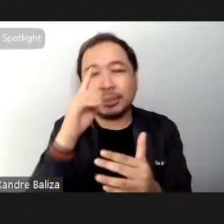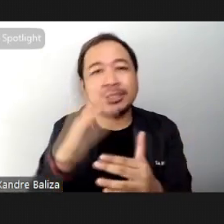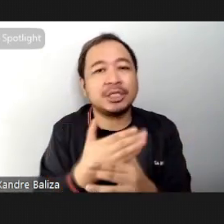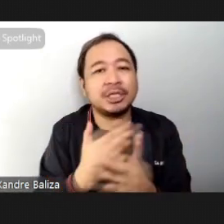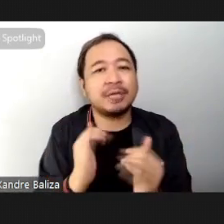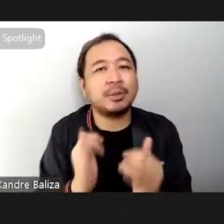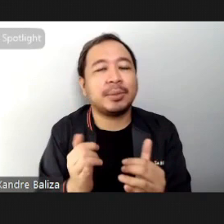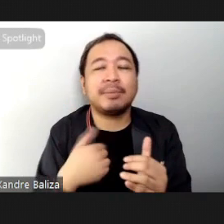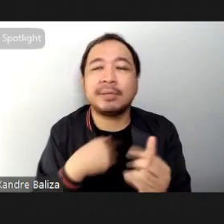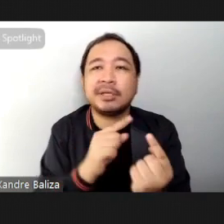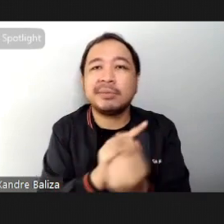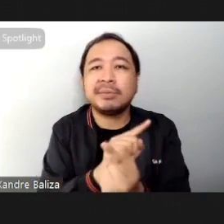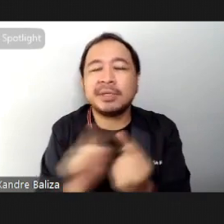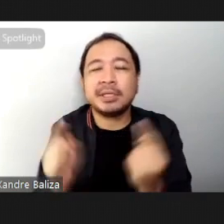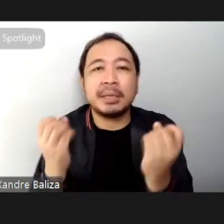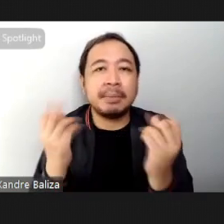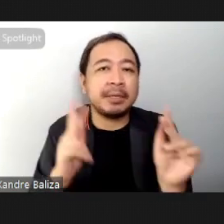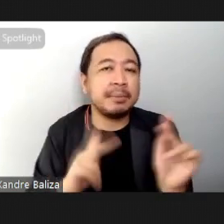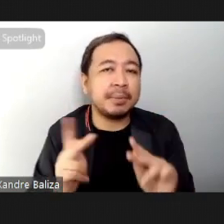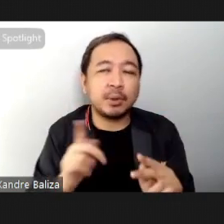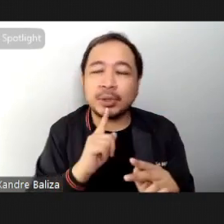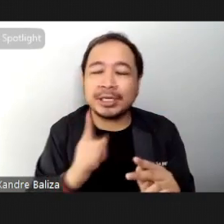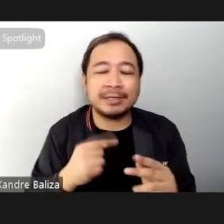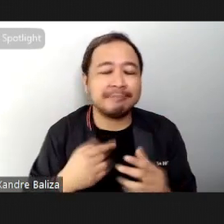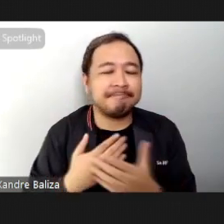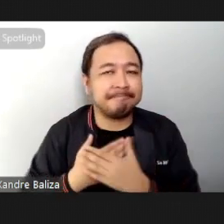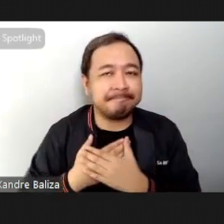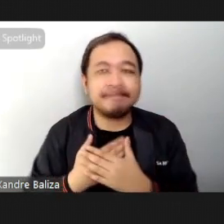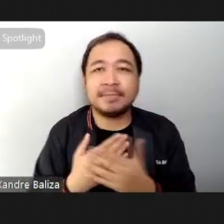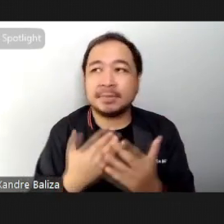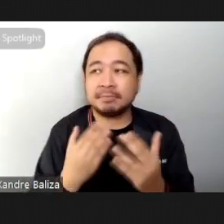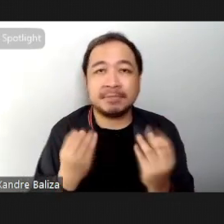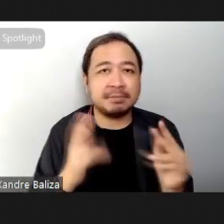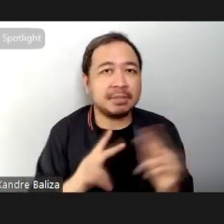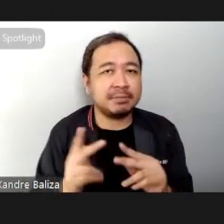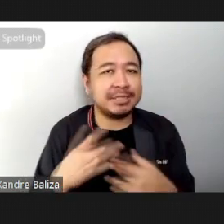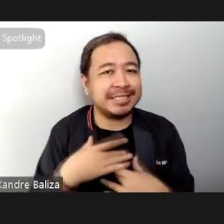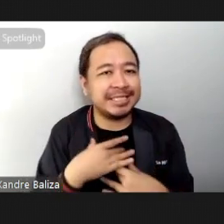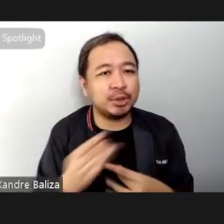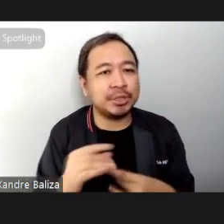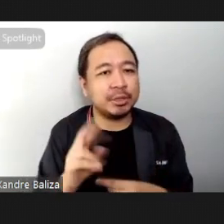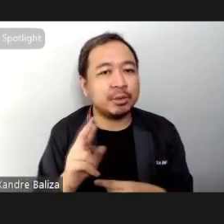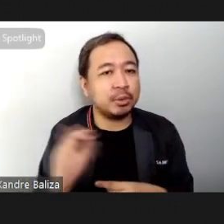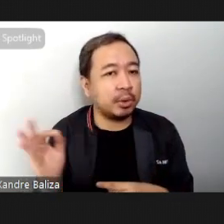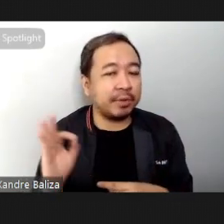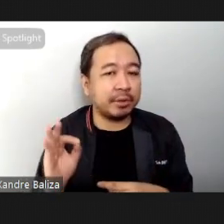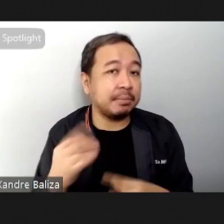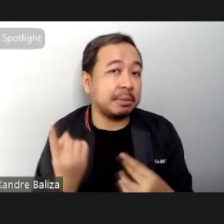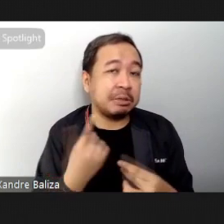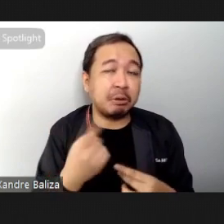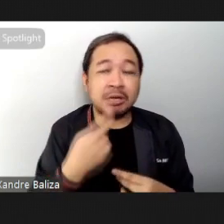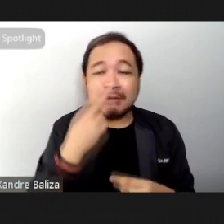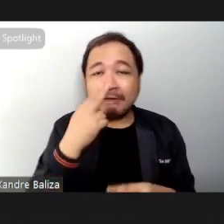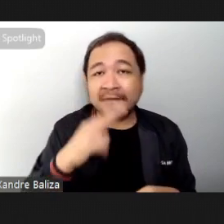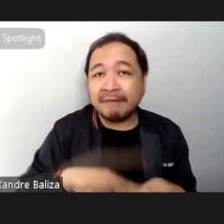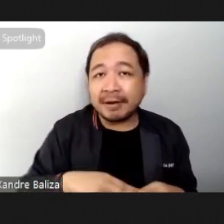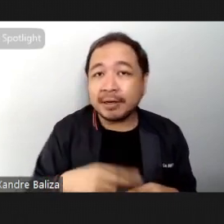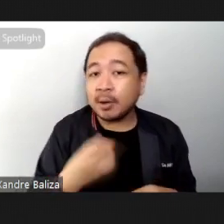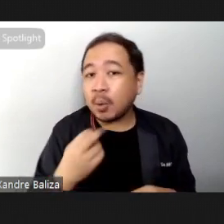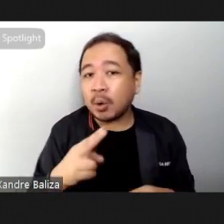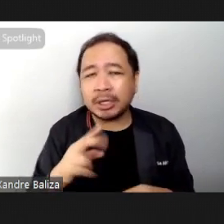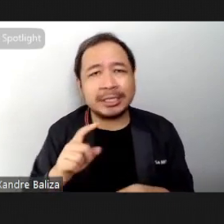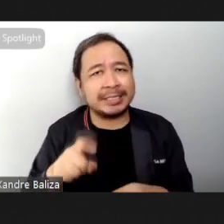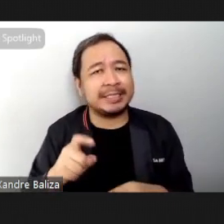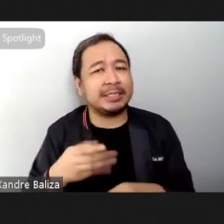touch with so many people and it really warms my heart to see people getting interested in Ropeflow either as just a hobby or even as a need to improve